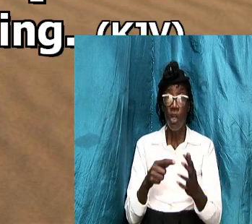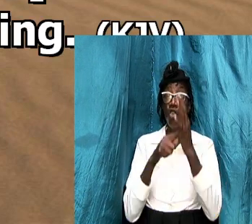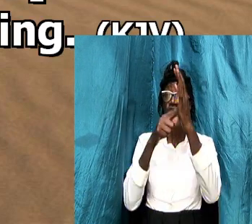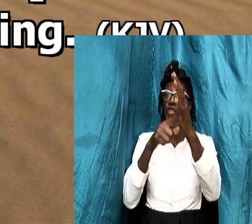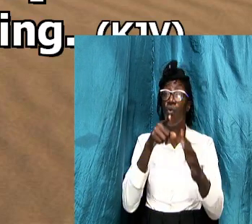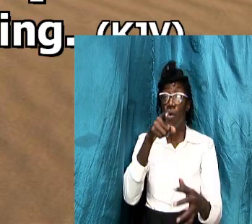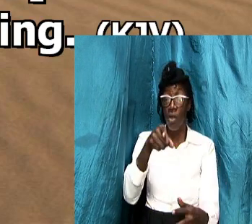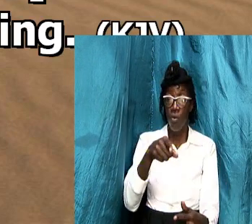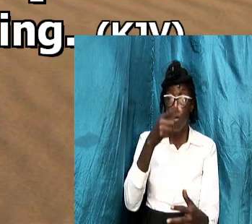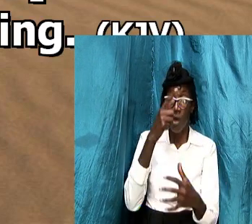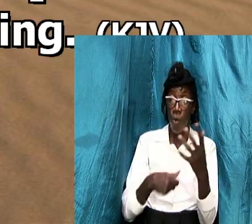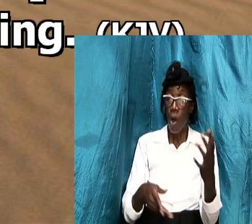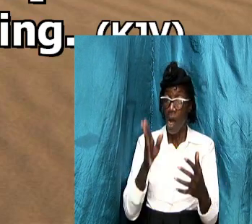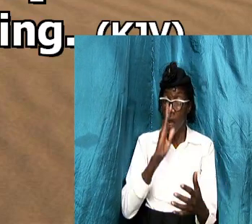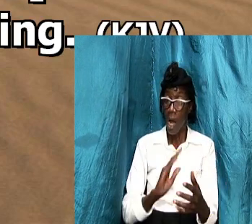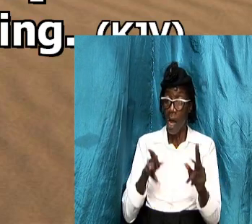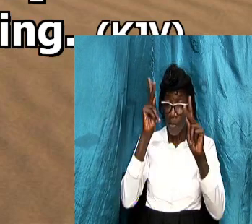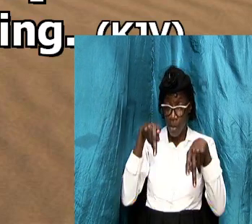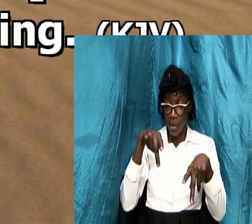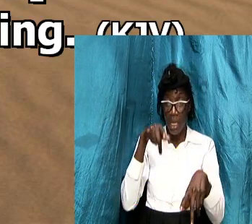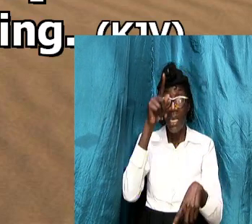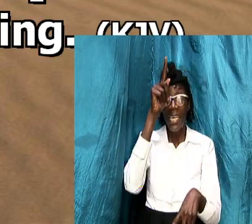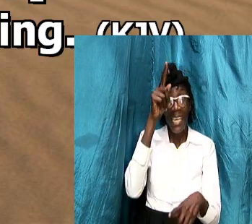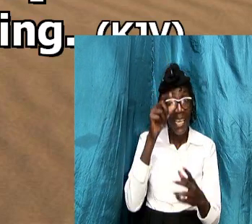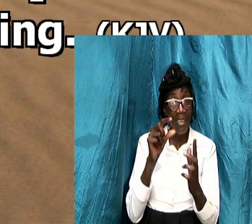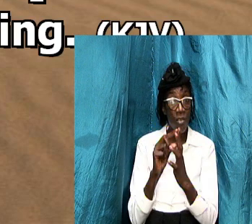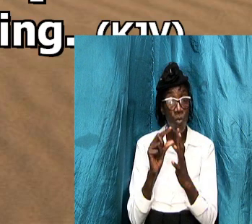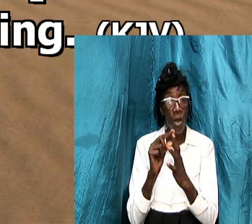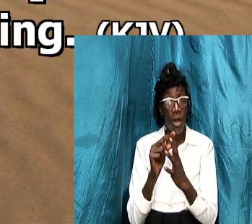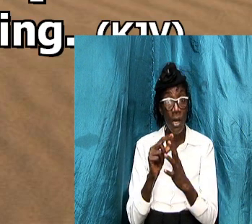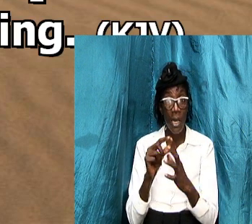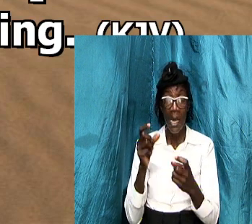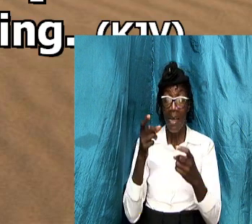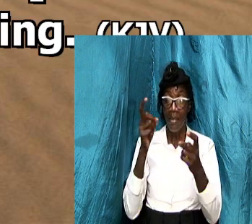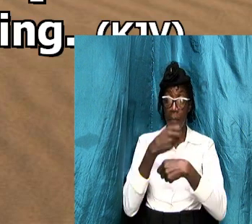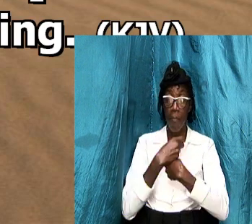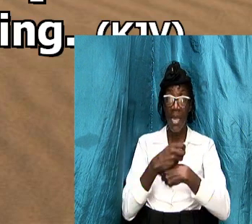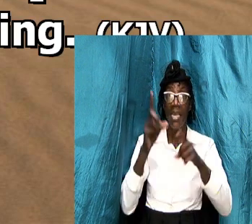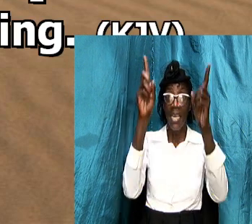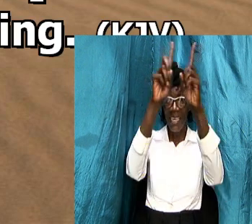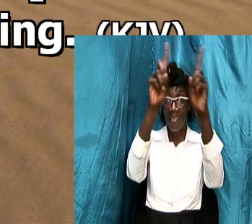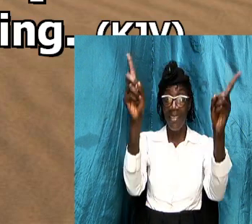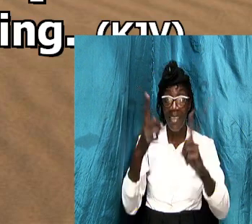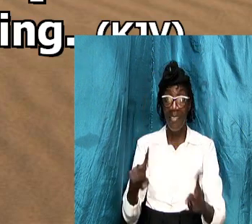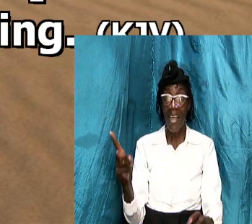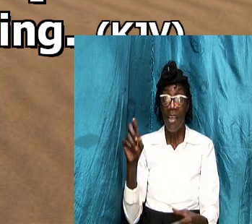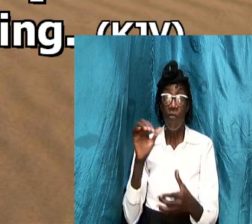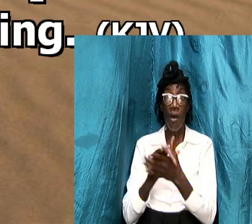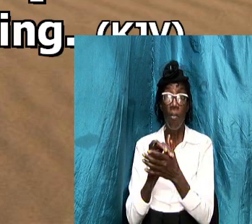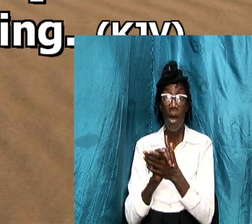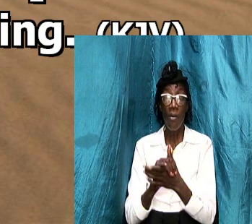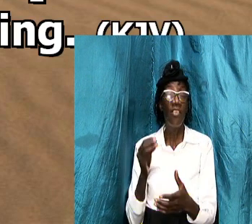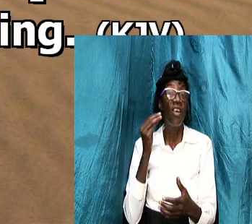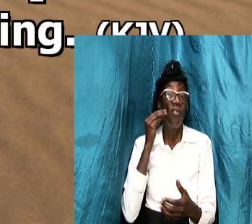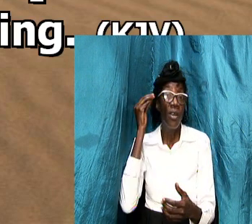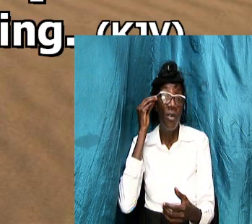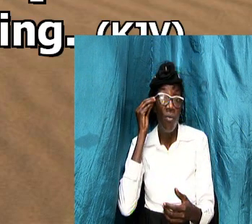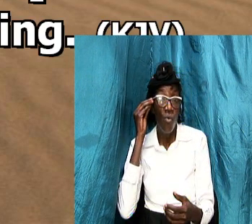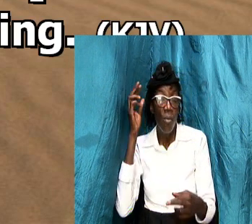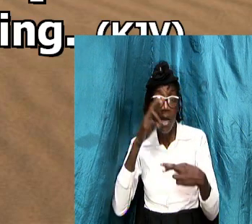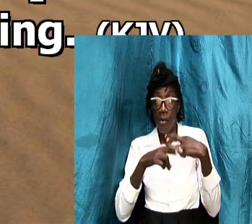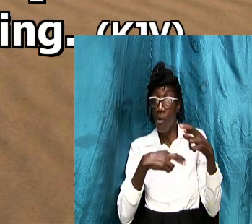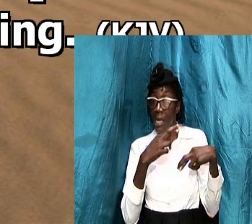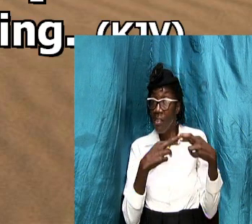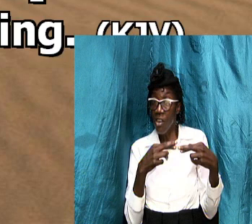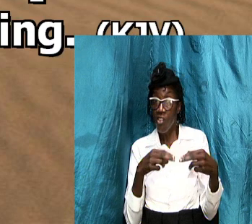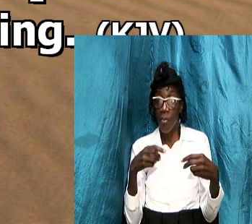clearly in his word as it relates to his design for marriage and his design for the home and his design for relationship